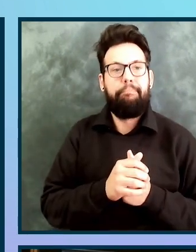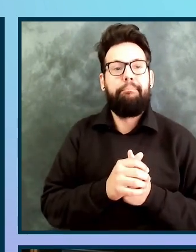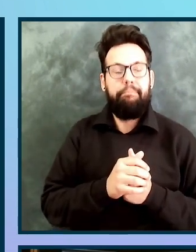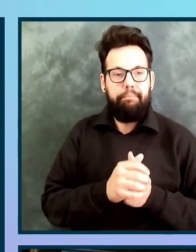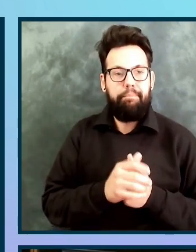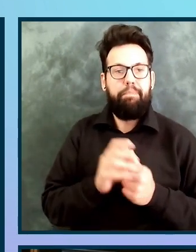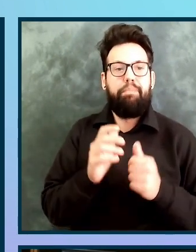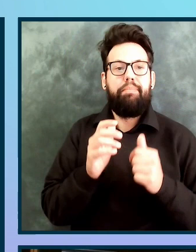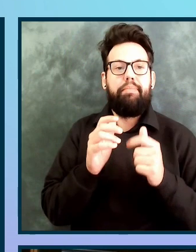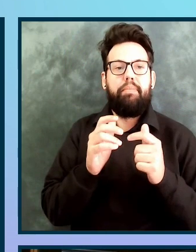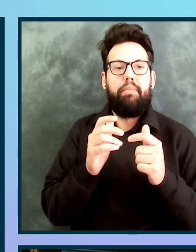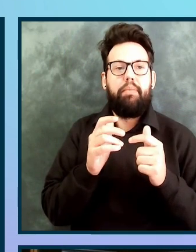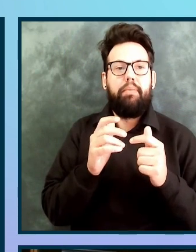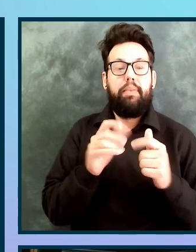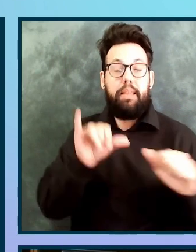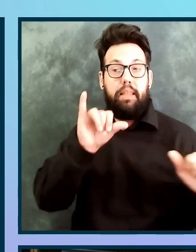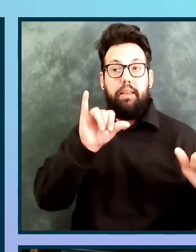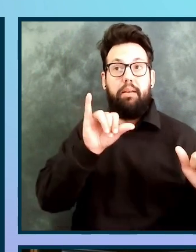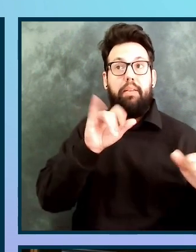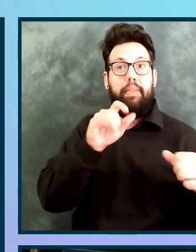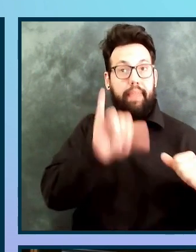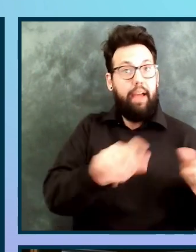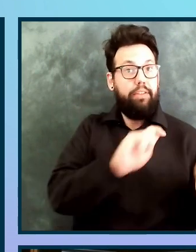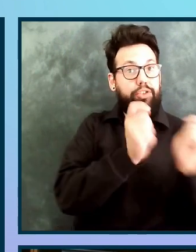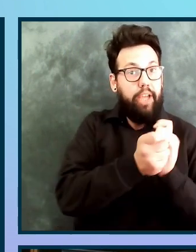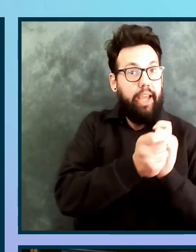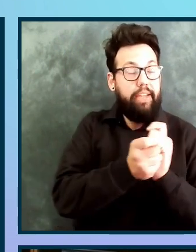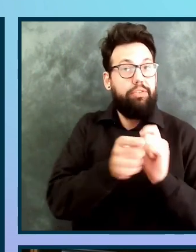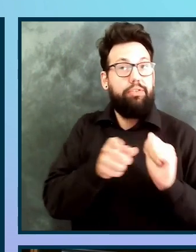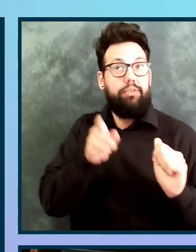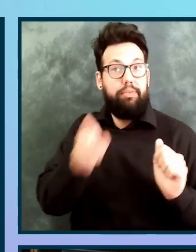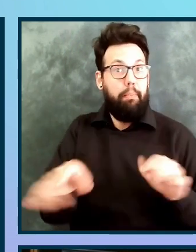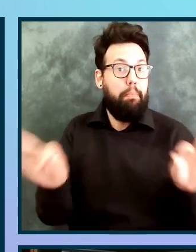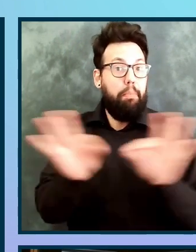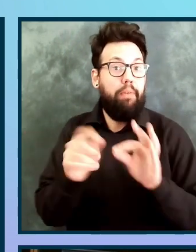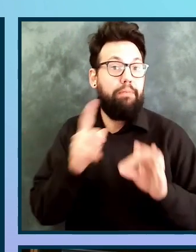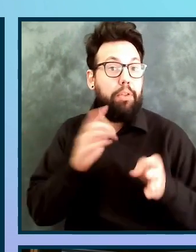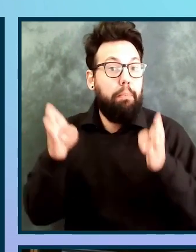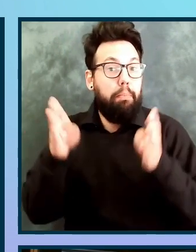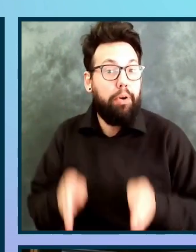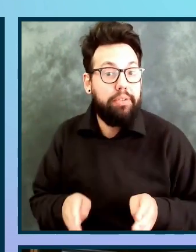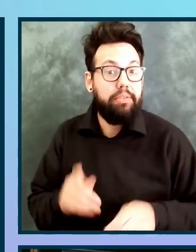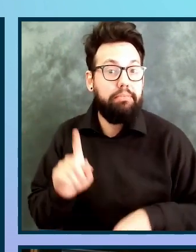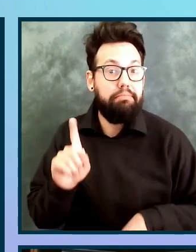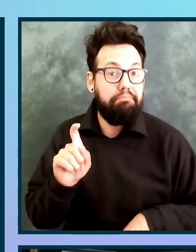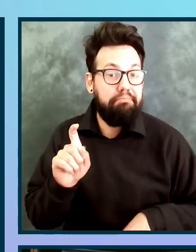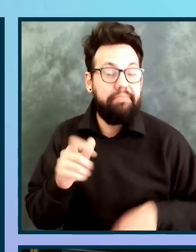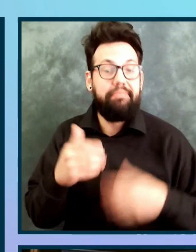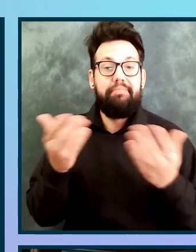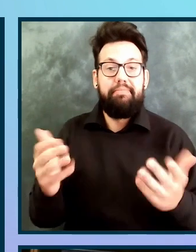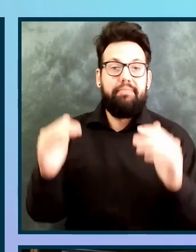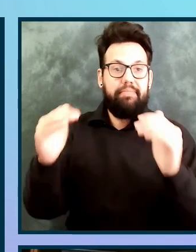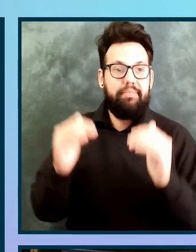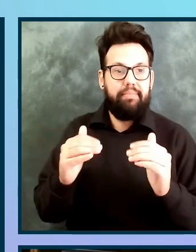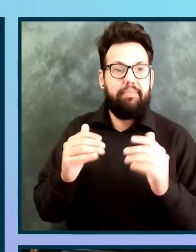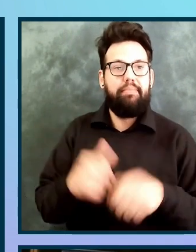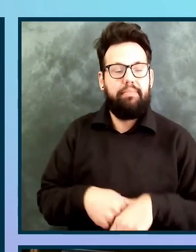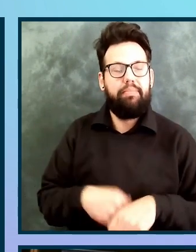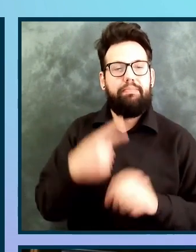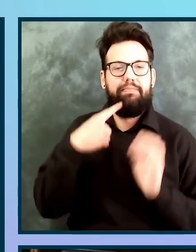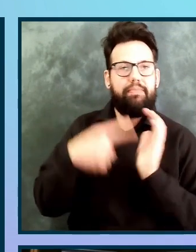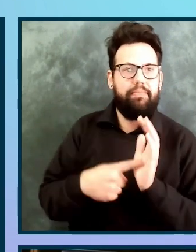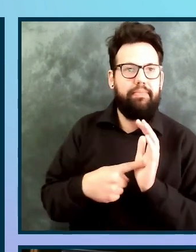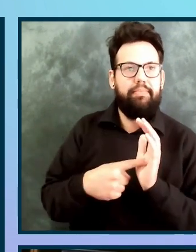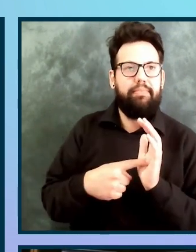impacted by change. The absence of negative consequences. Everyone on the team should be increasing productivity by 50% or